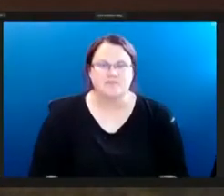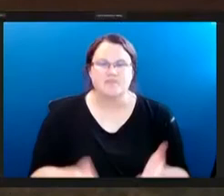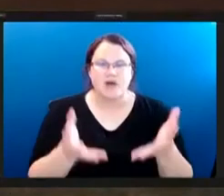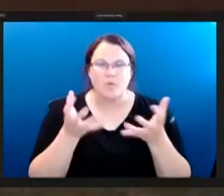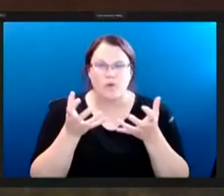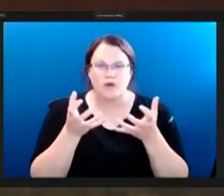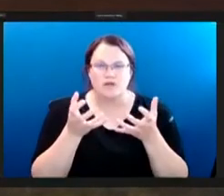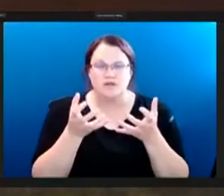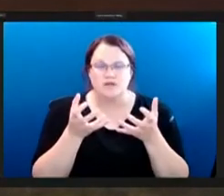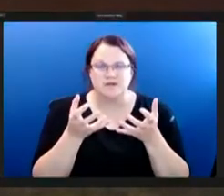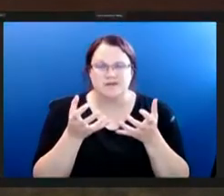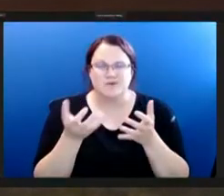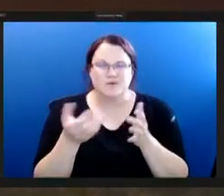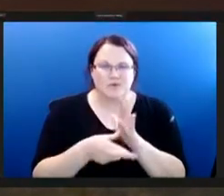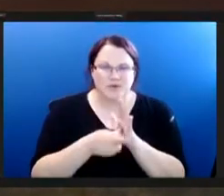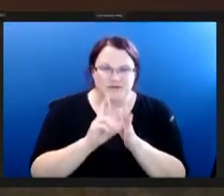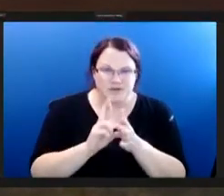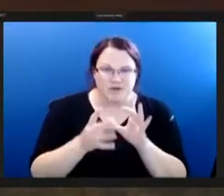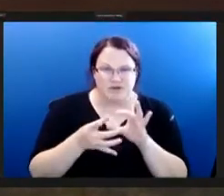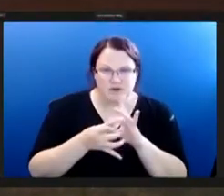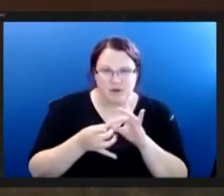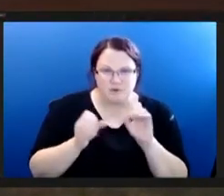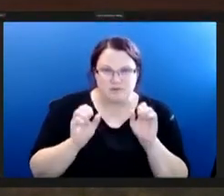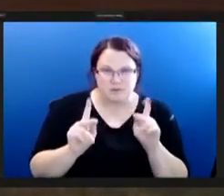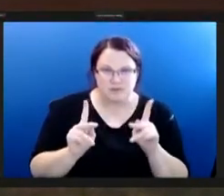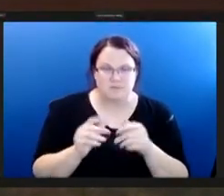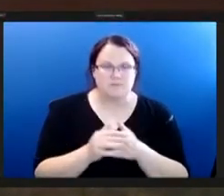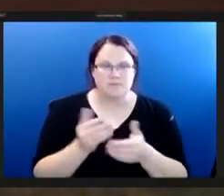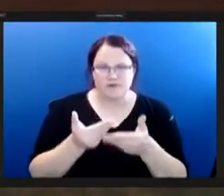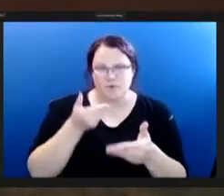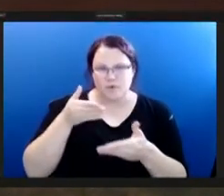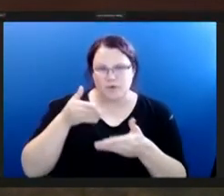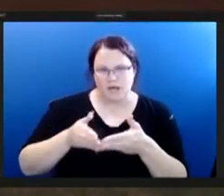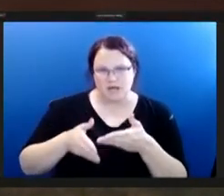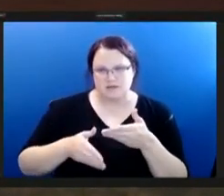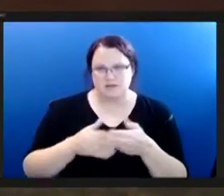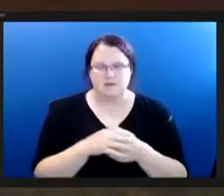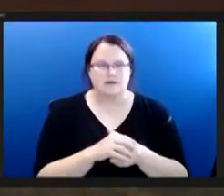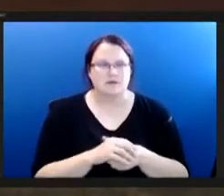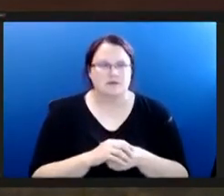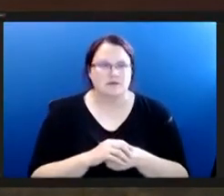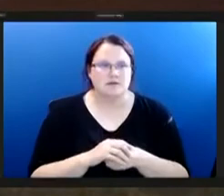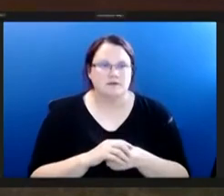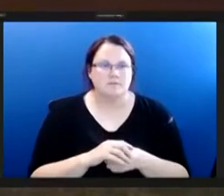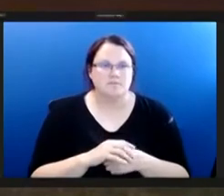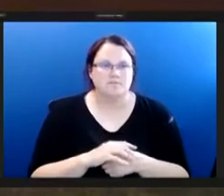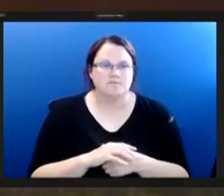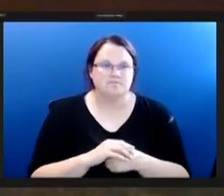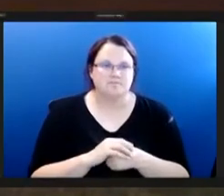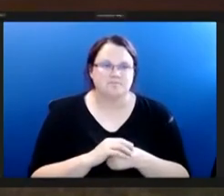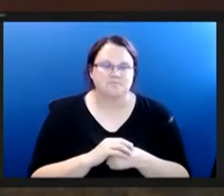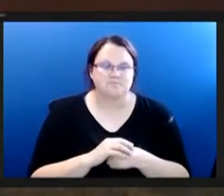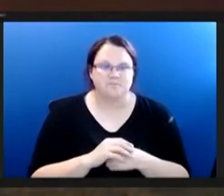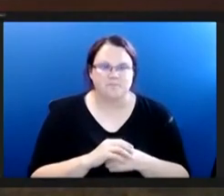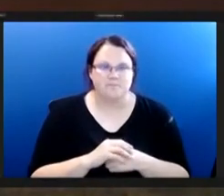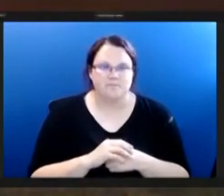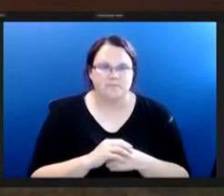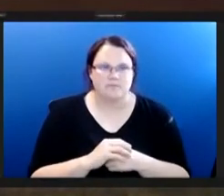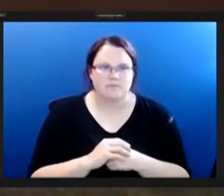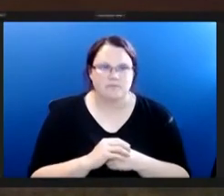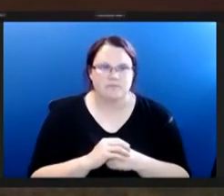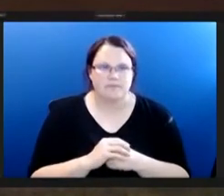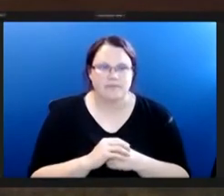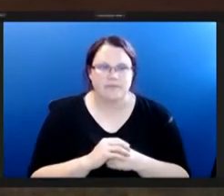comments um and so i'll do that in closing and it really strikes me that uh